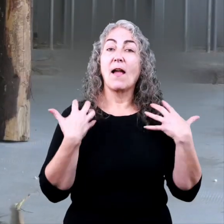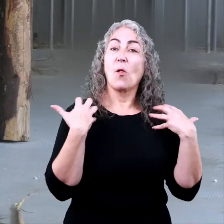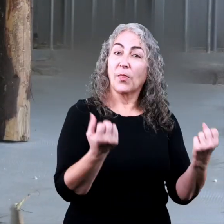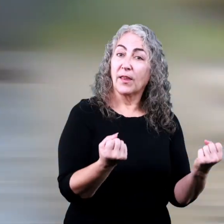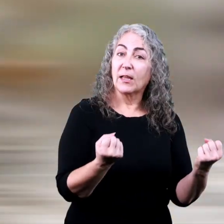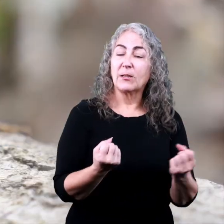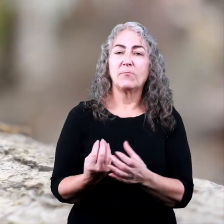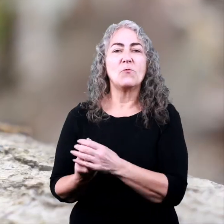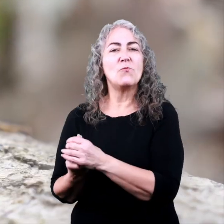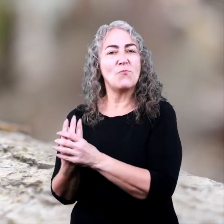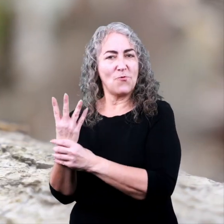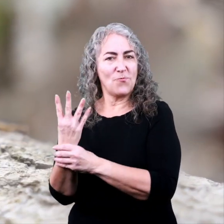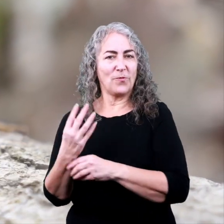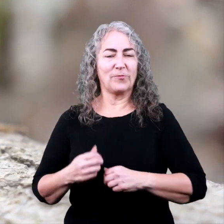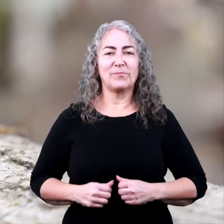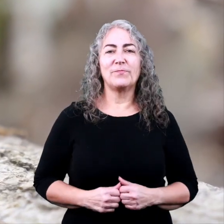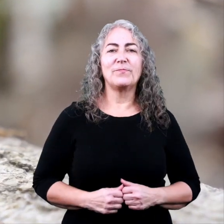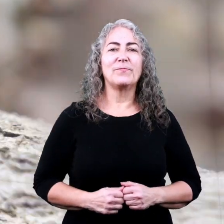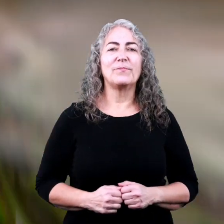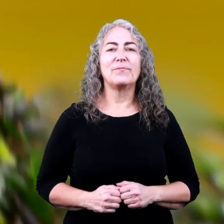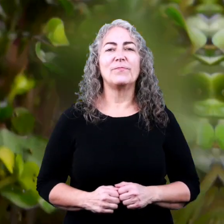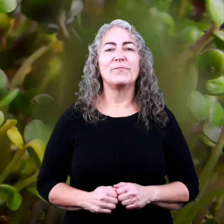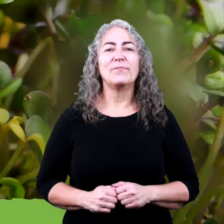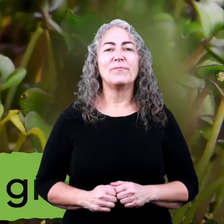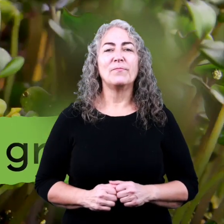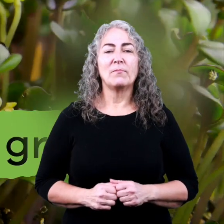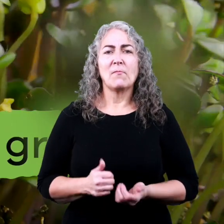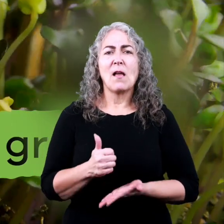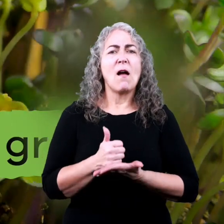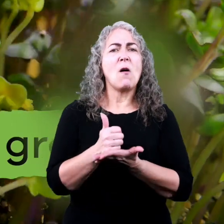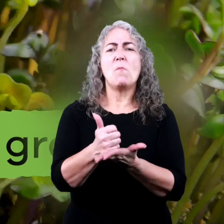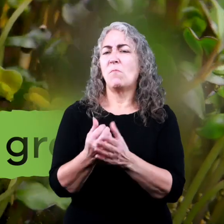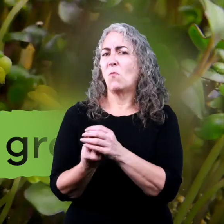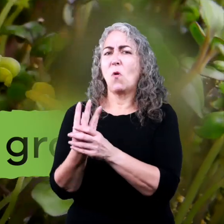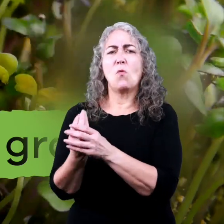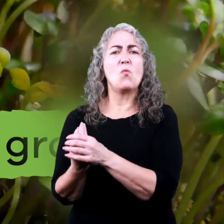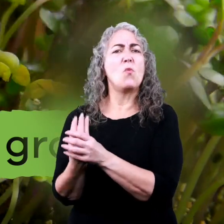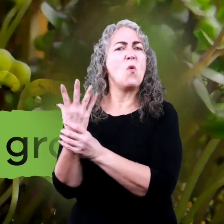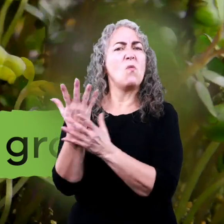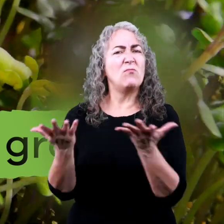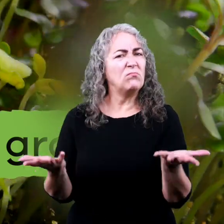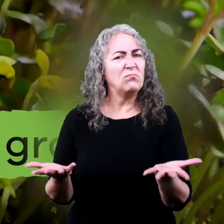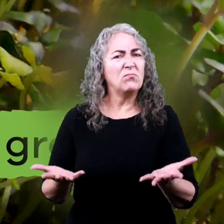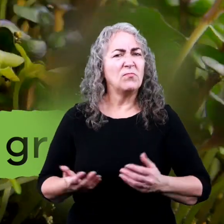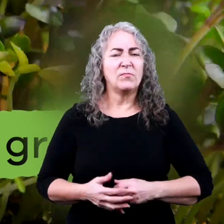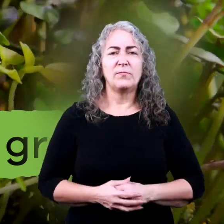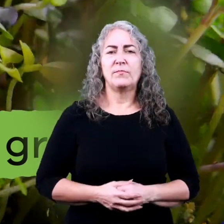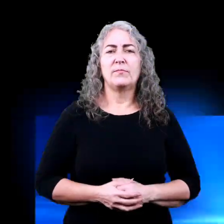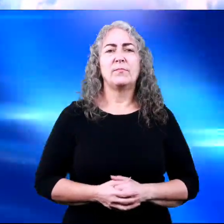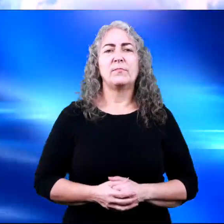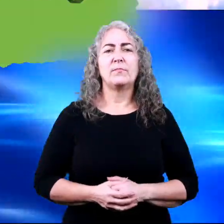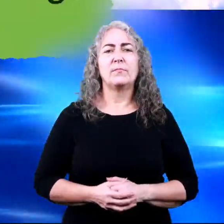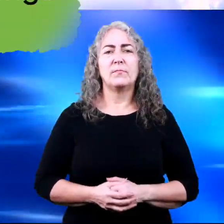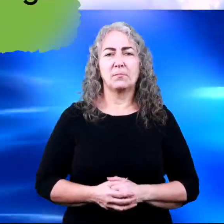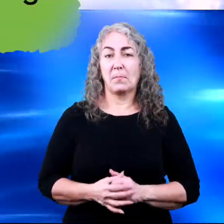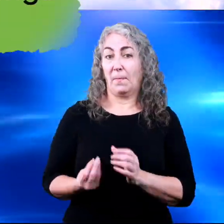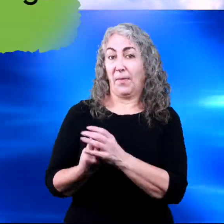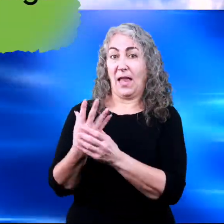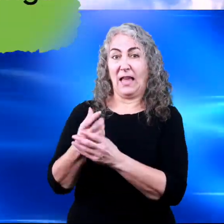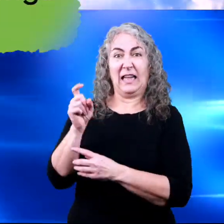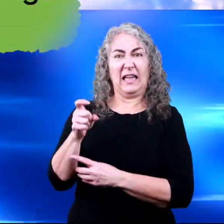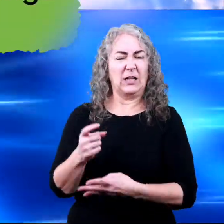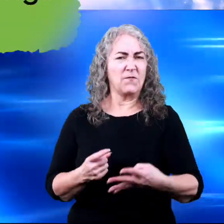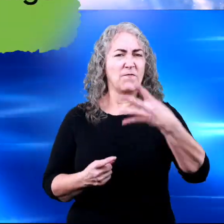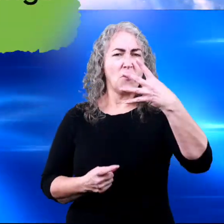healthy, and grow. So what helps plants grow? Plants need